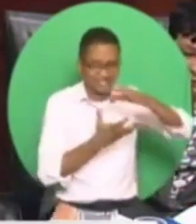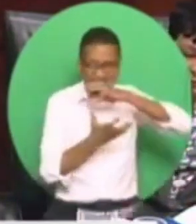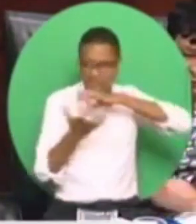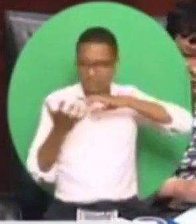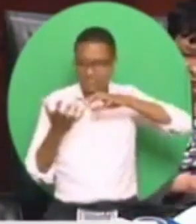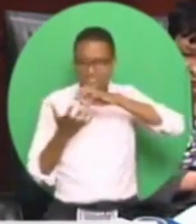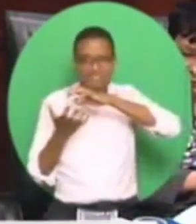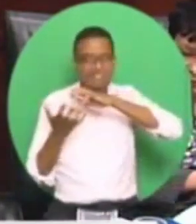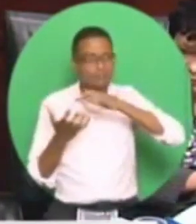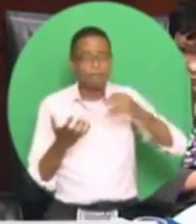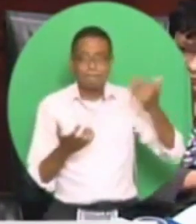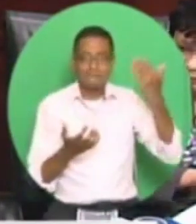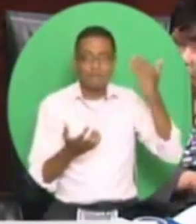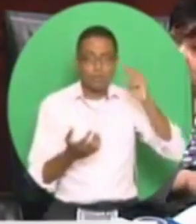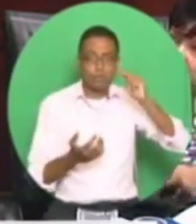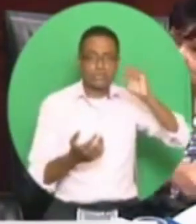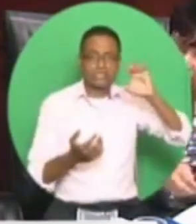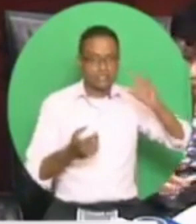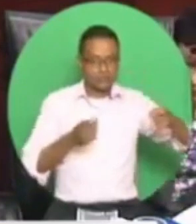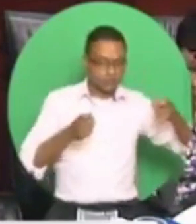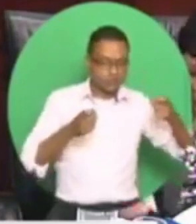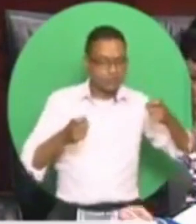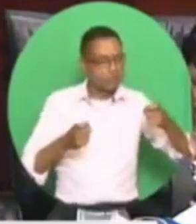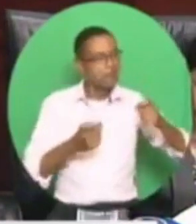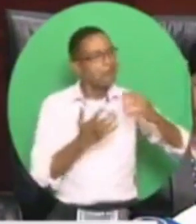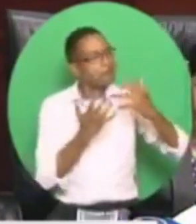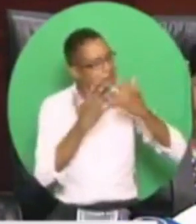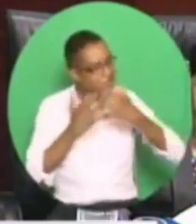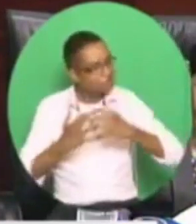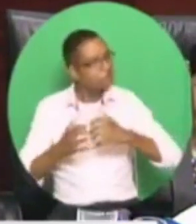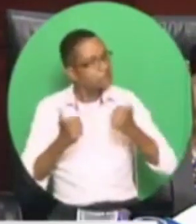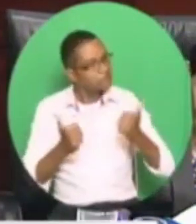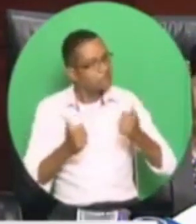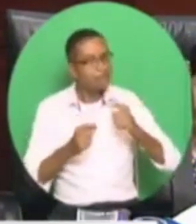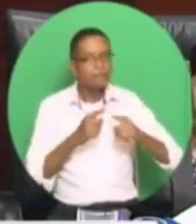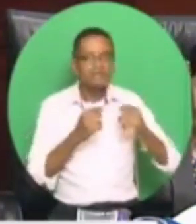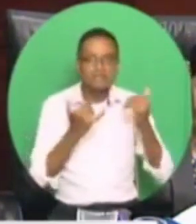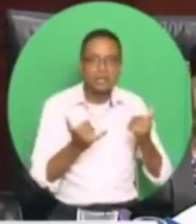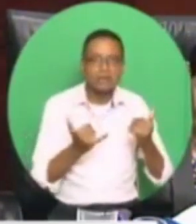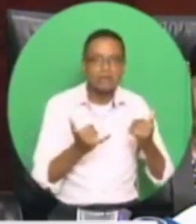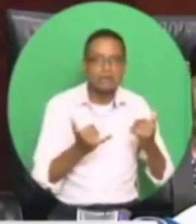people complain that they have rain, but they don't have water.